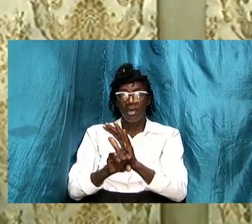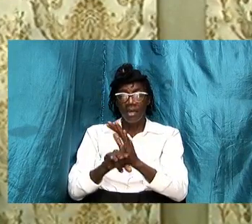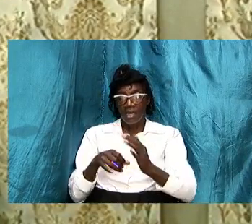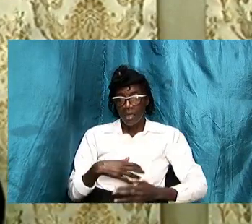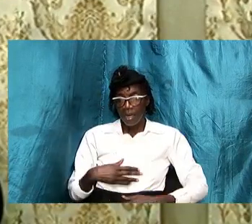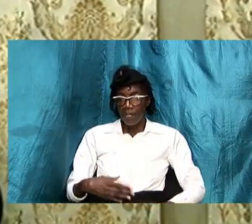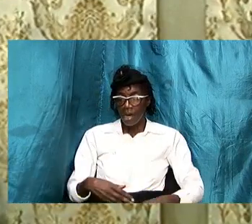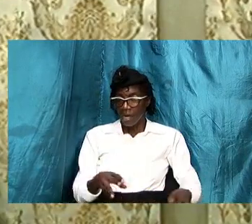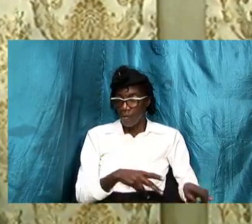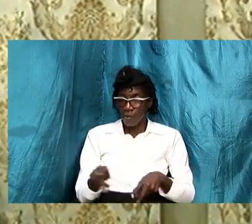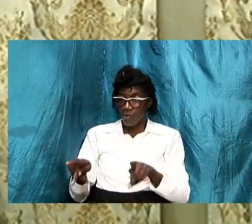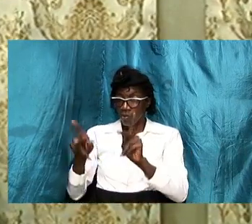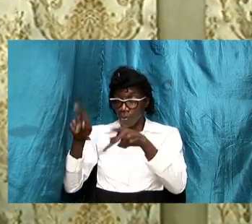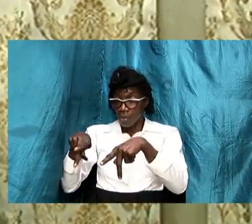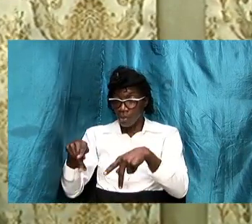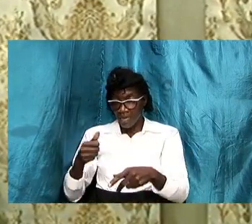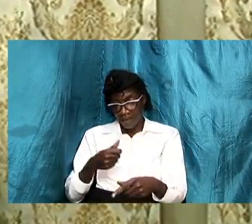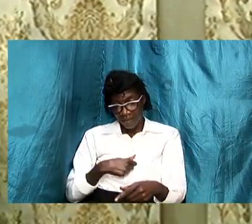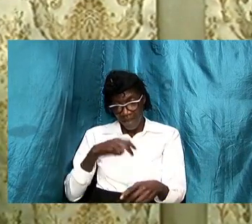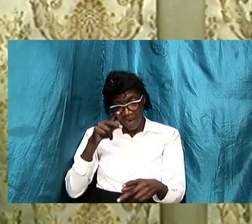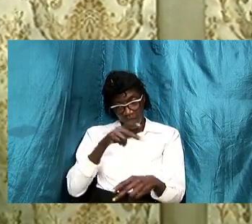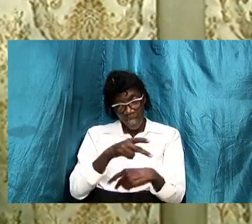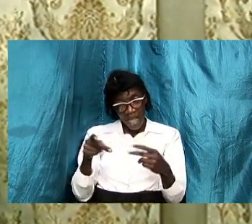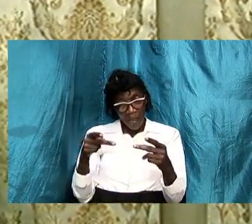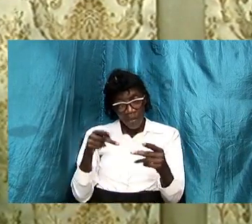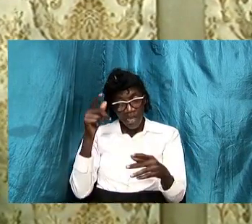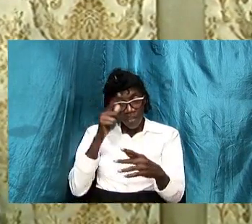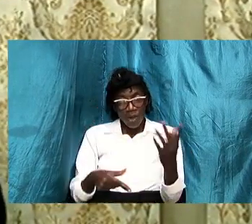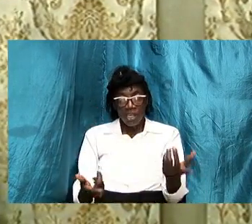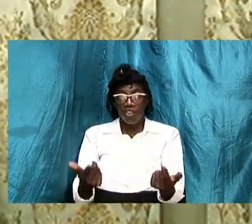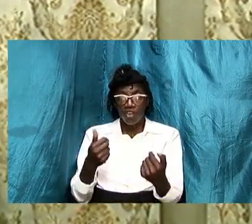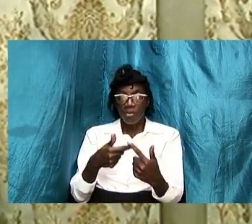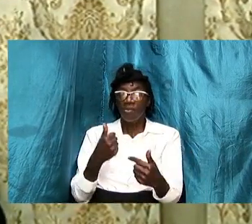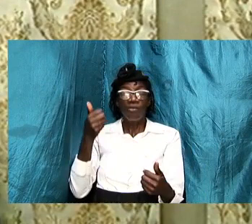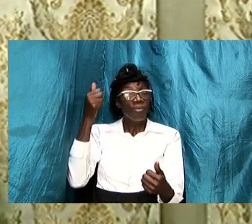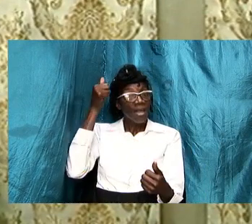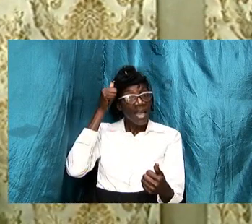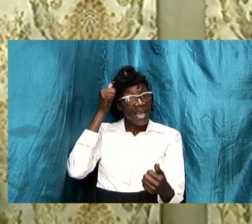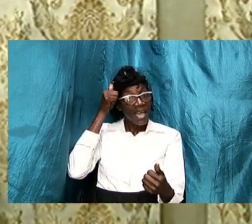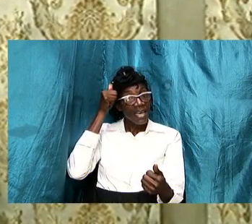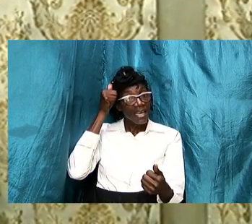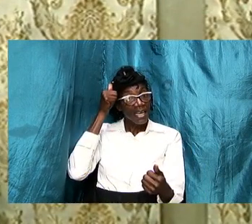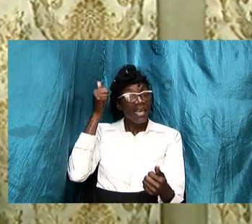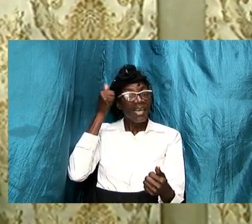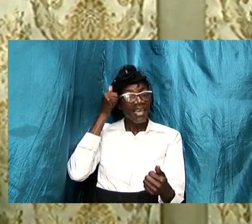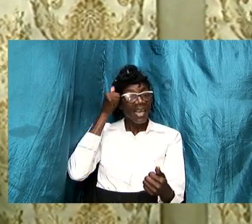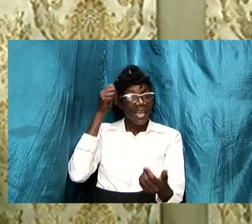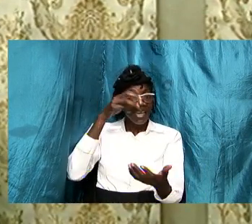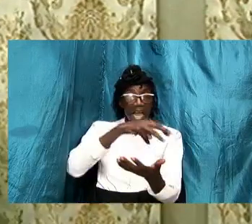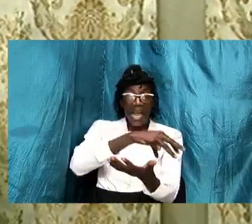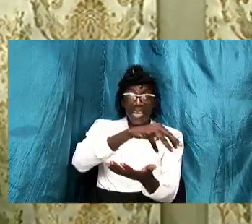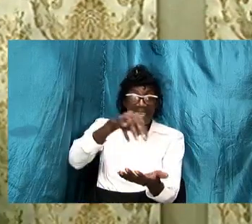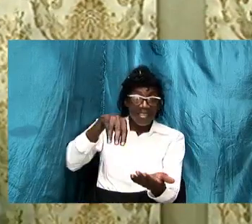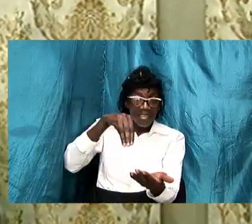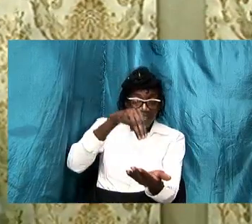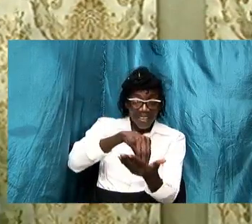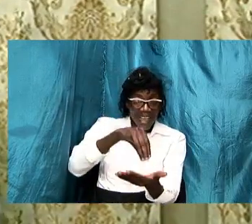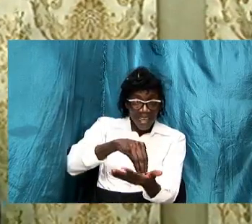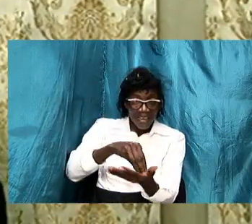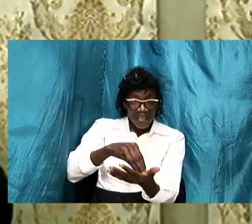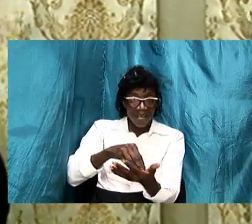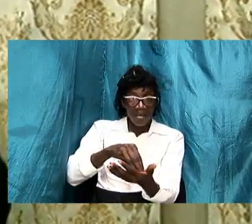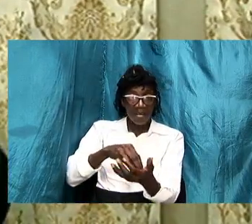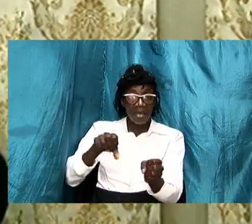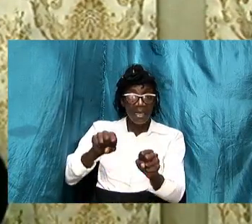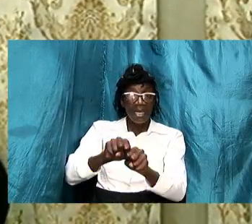put herself in place with what is coming from the head the head the the central system the head is where